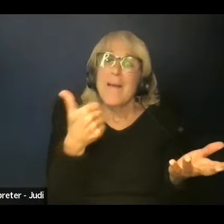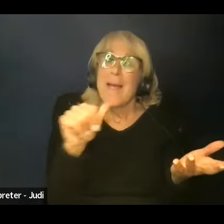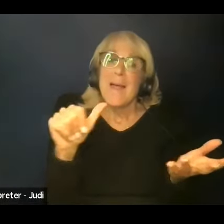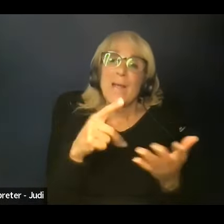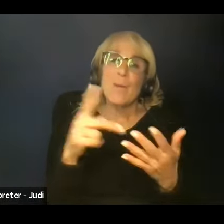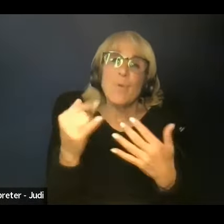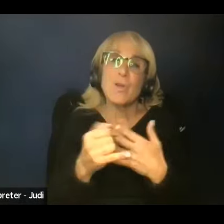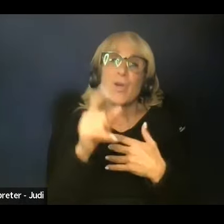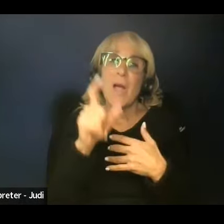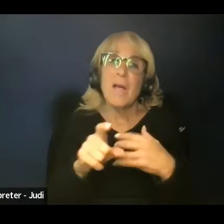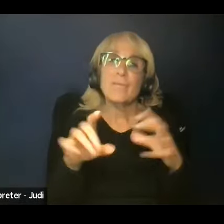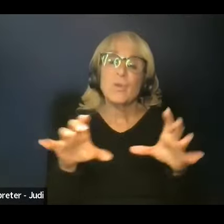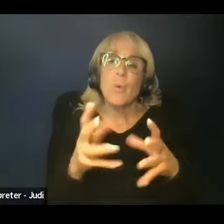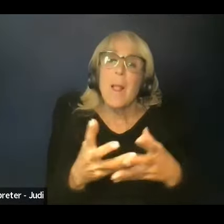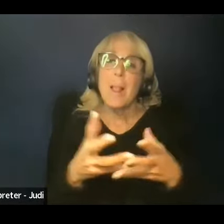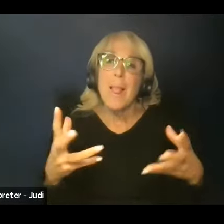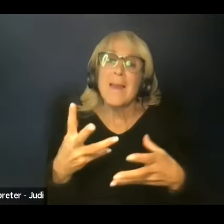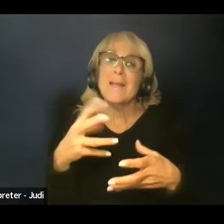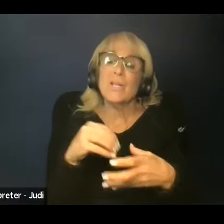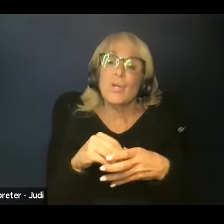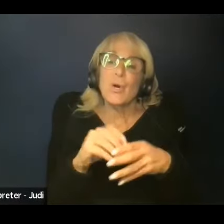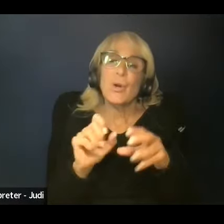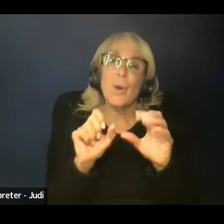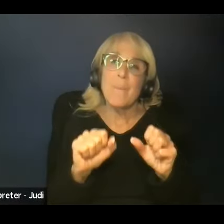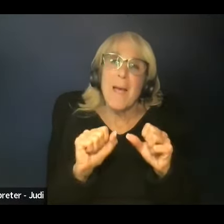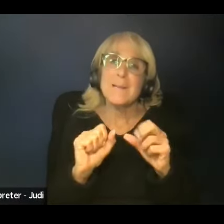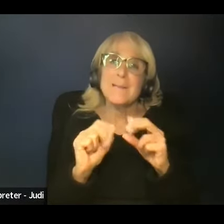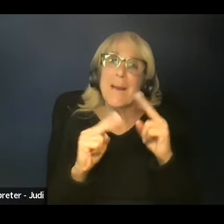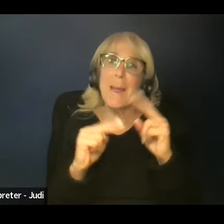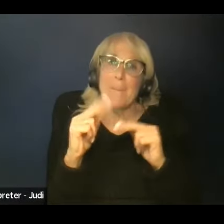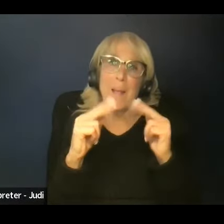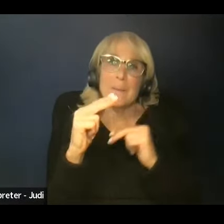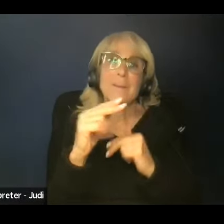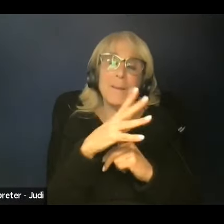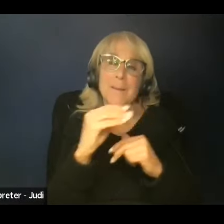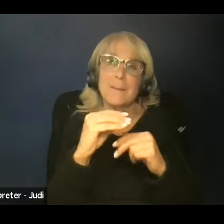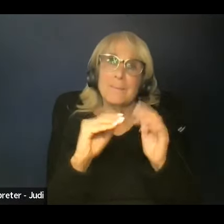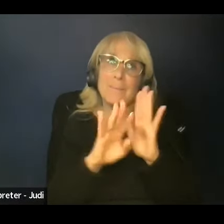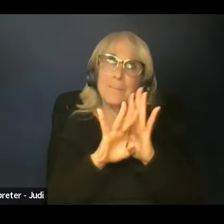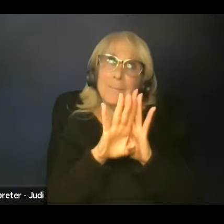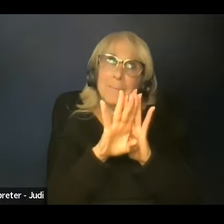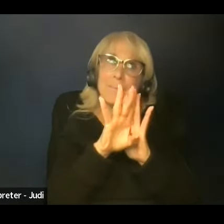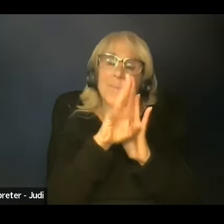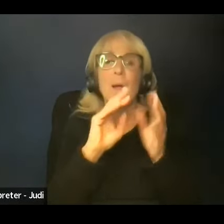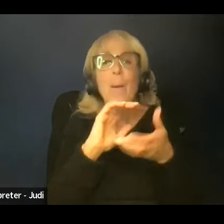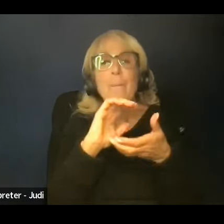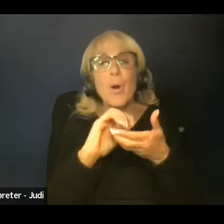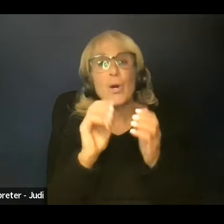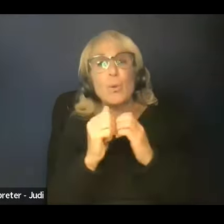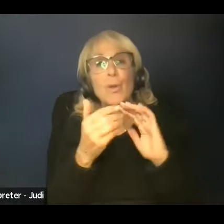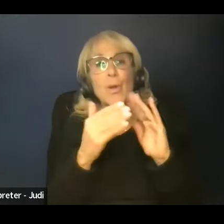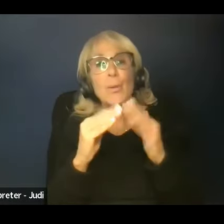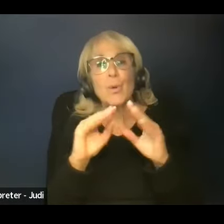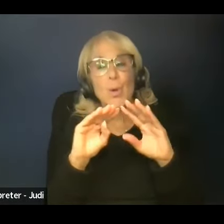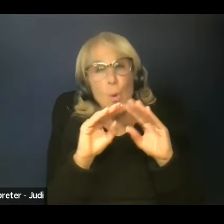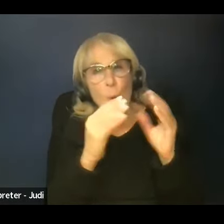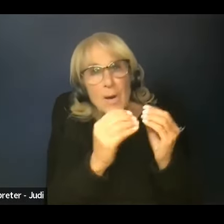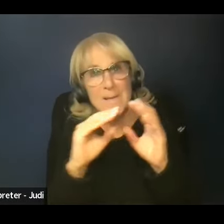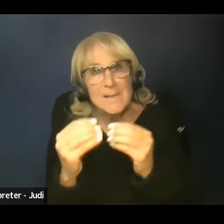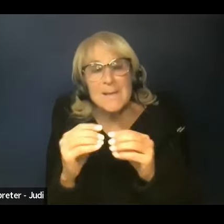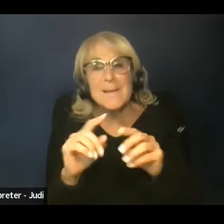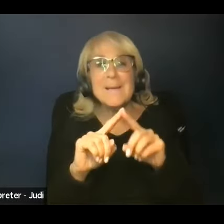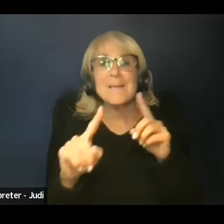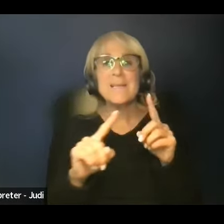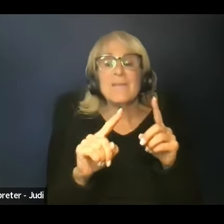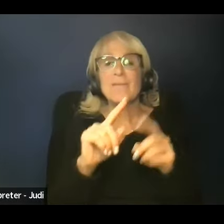need to do a lot of internal capacity building, especially in those communities and partnering with community organizations. So like different tribal